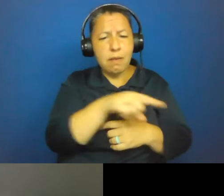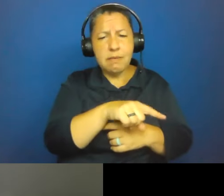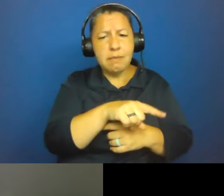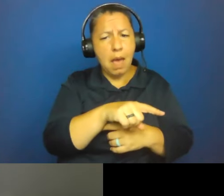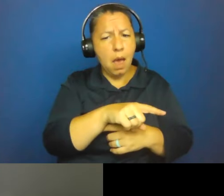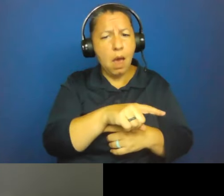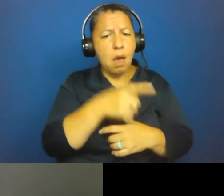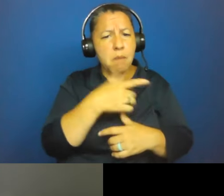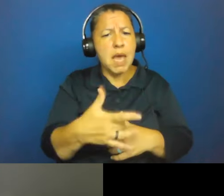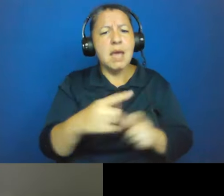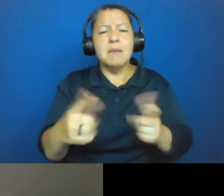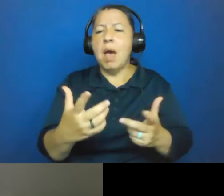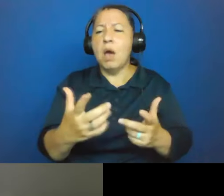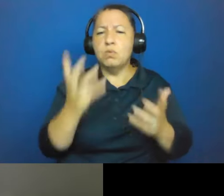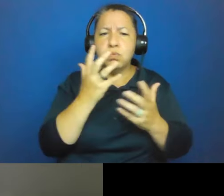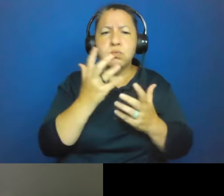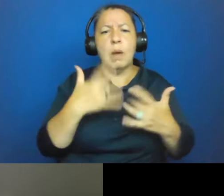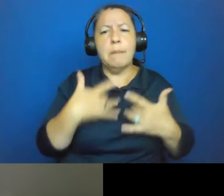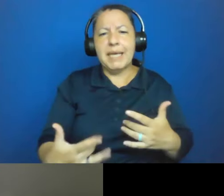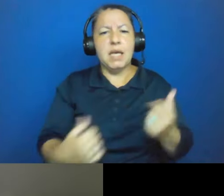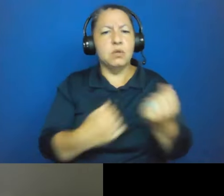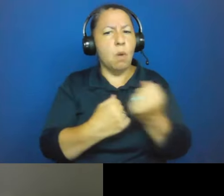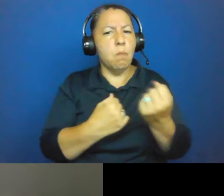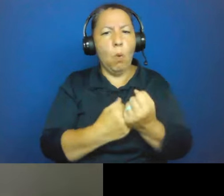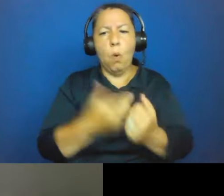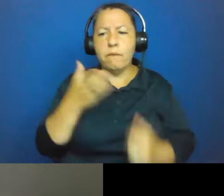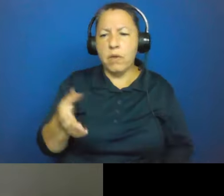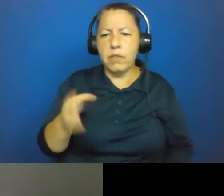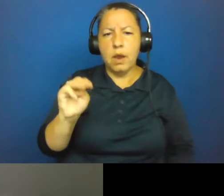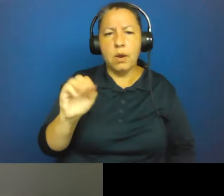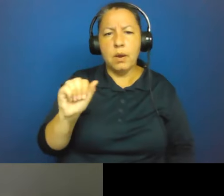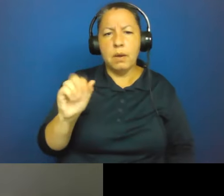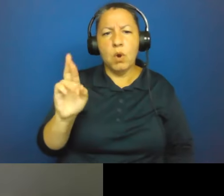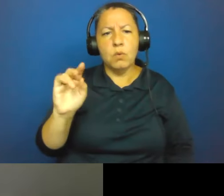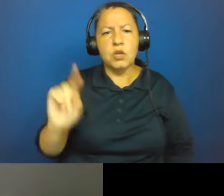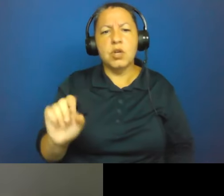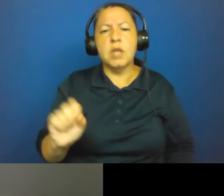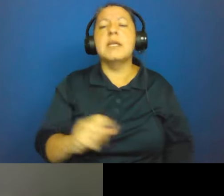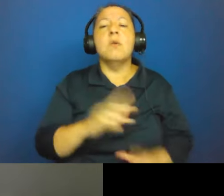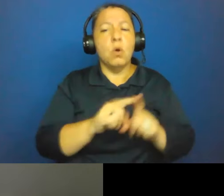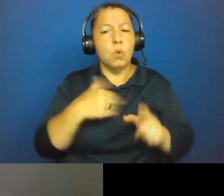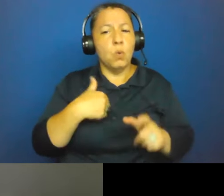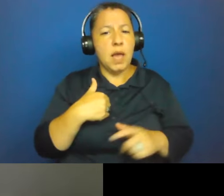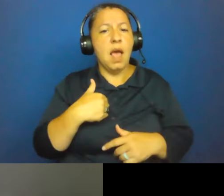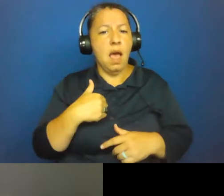They're hugely supportive in Mauritius. And I should mention the Afro-Rassey Trust Fund, who help us with this work because it's connected to indenture.